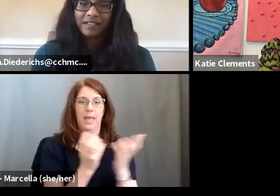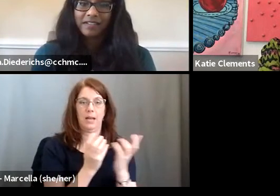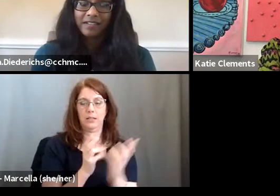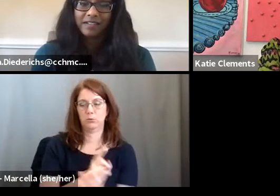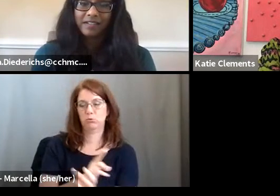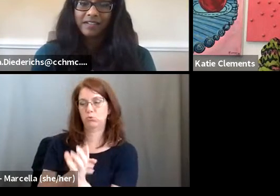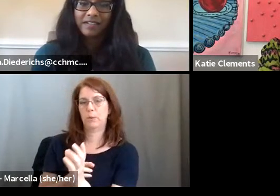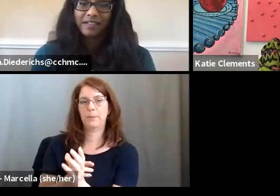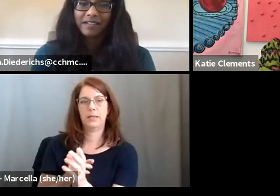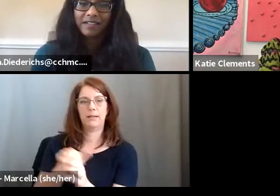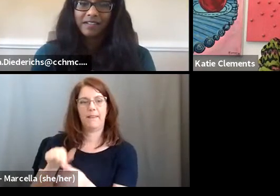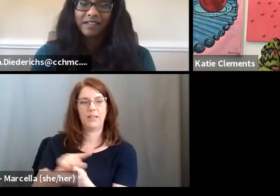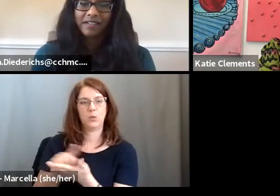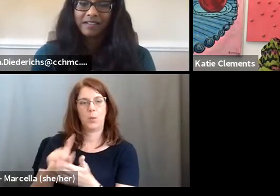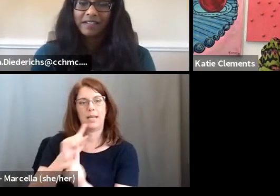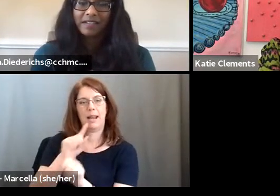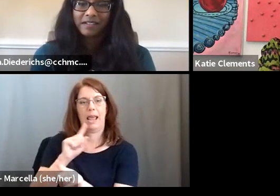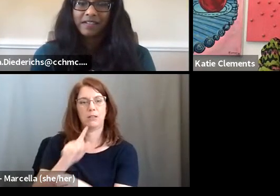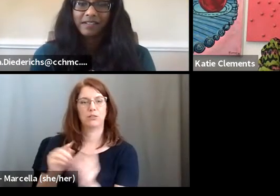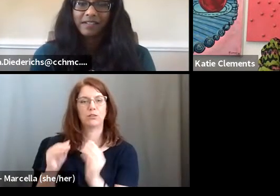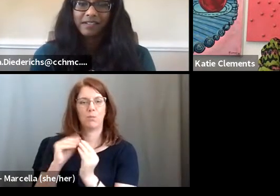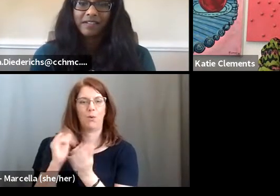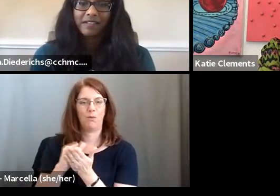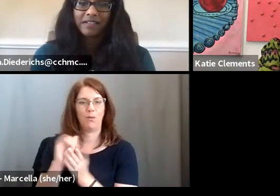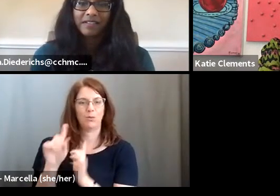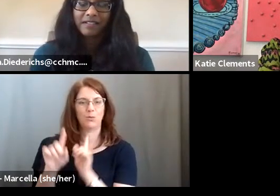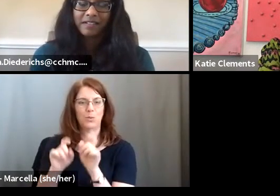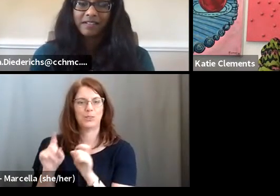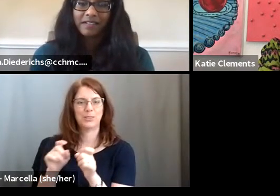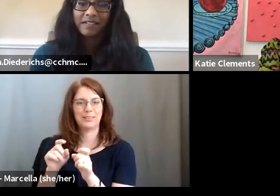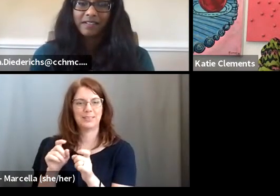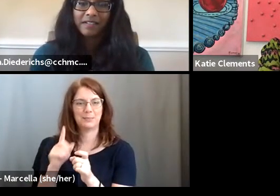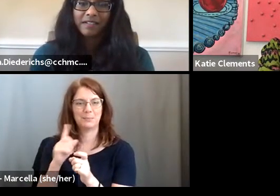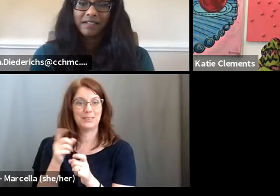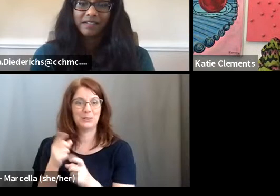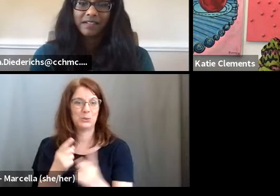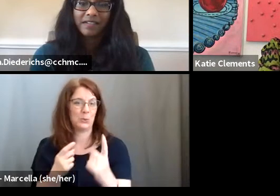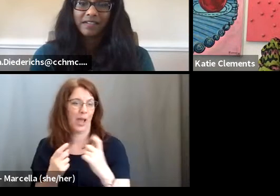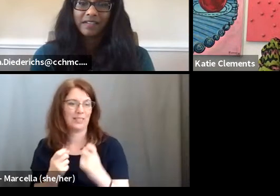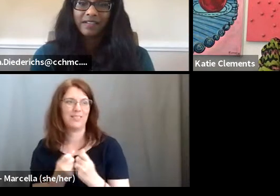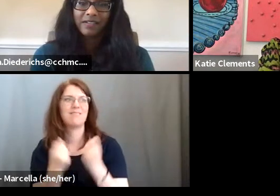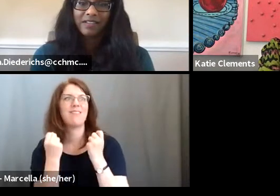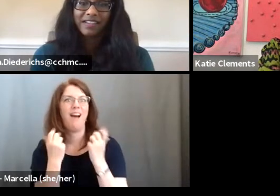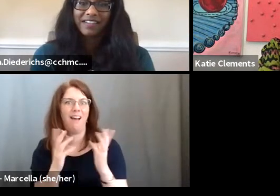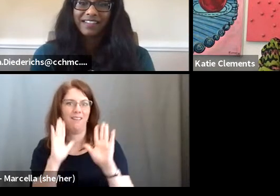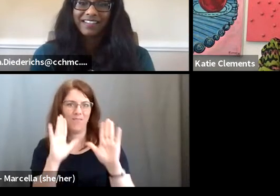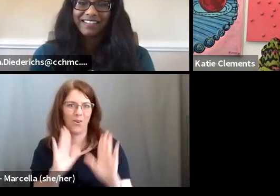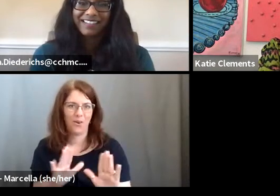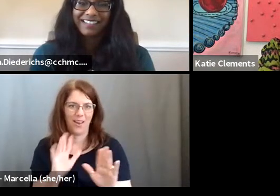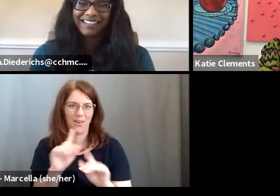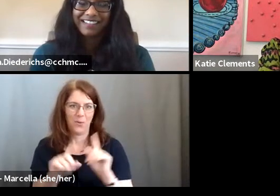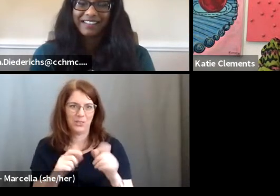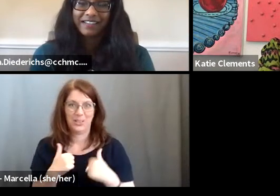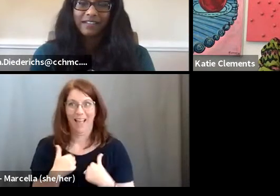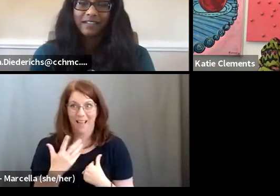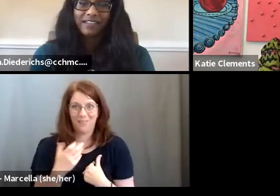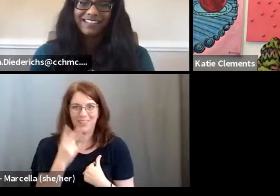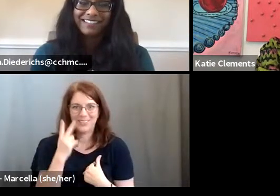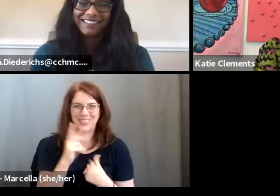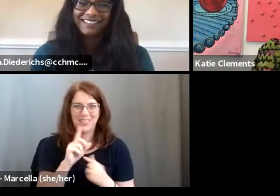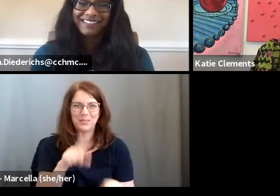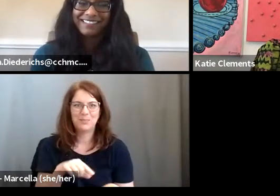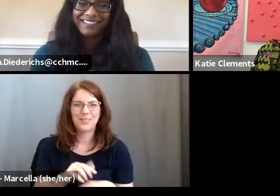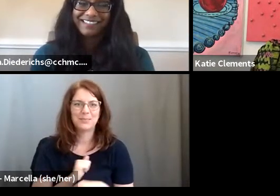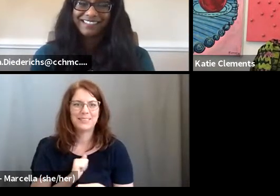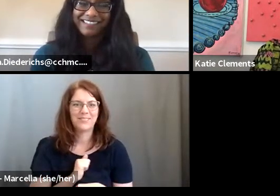in, you know, throughout this week and answer some more of those for you just because, yeah, you asked a ton of great questions that I want responses to as well.